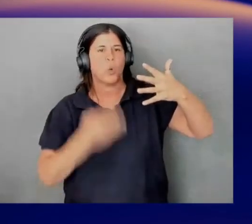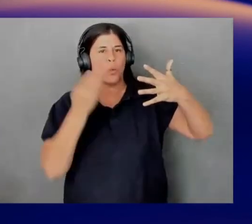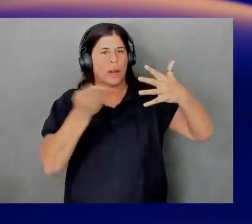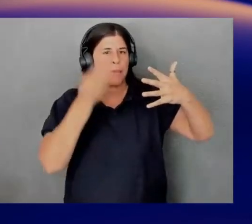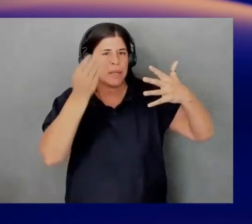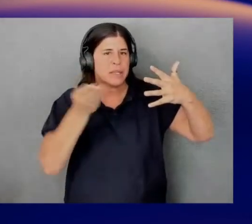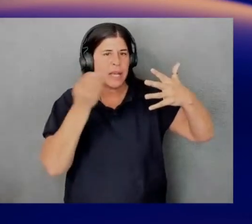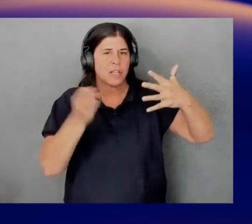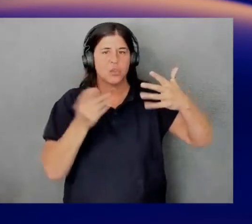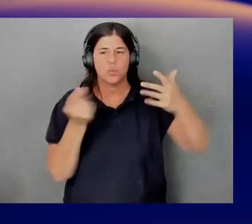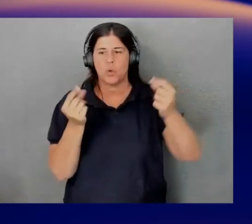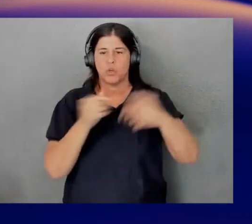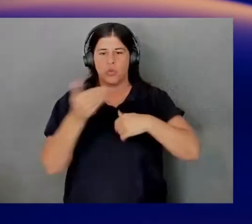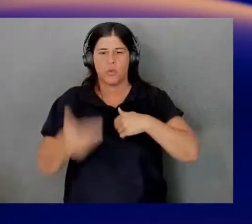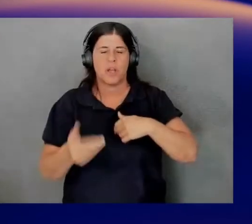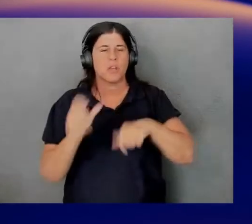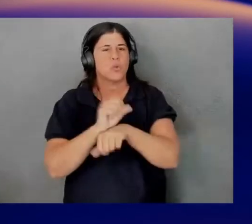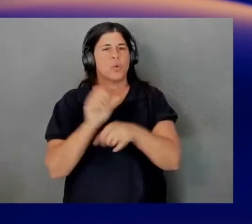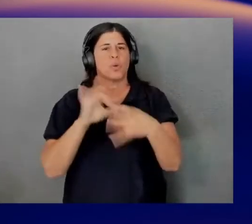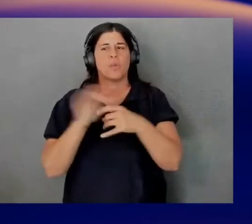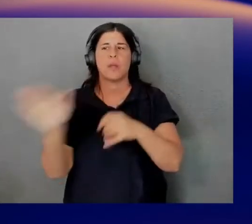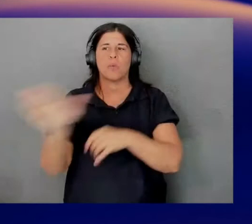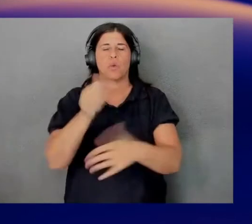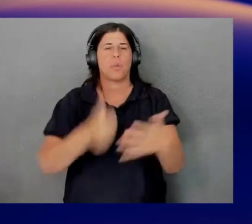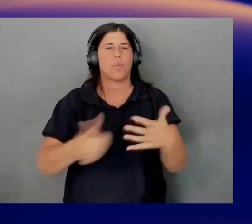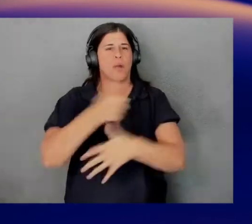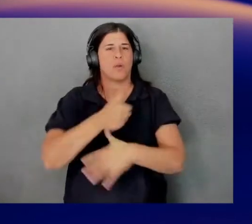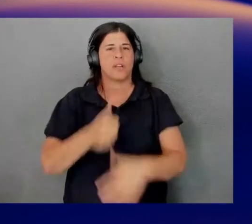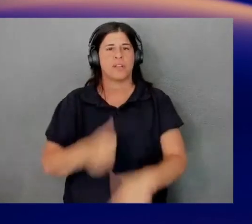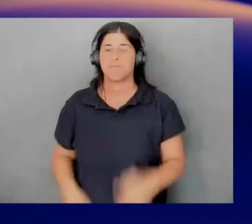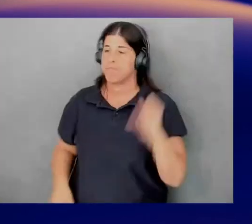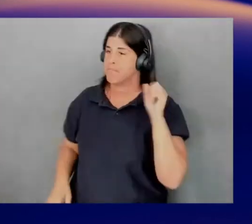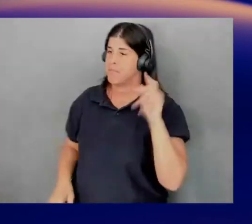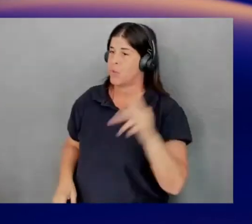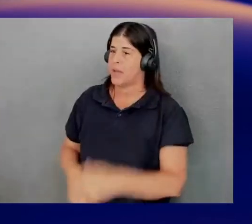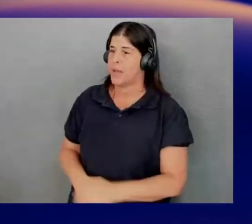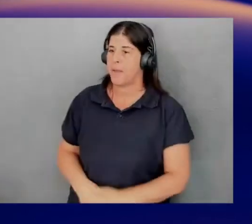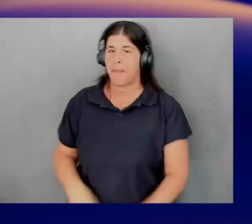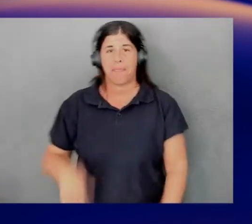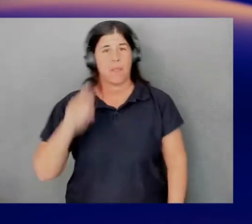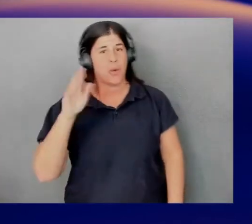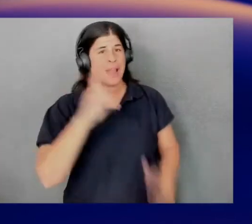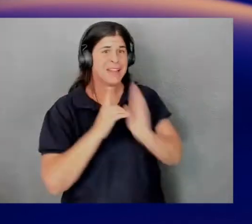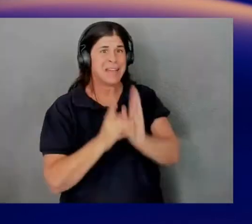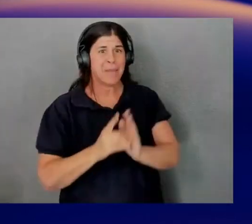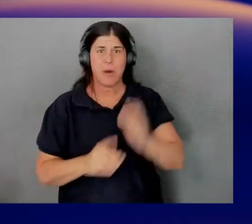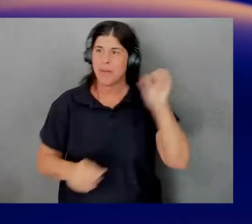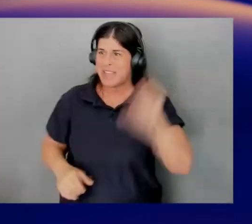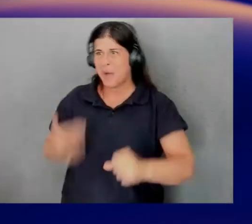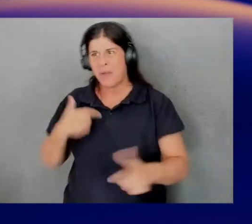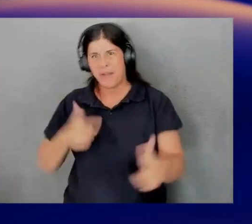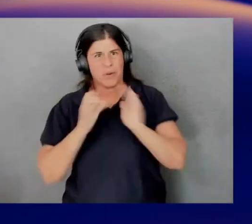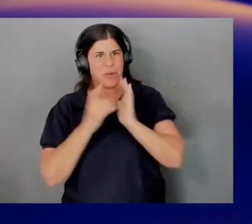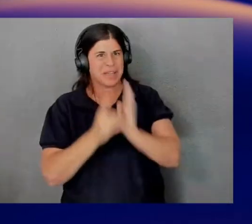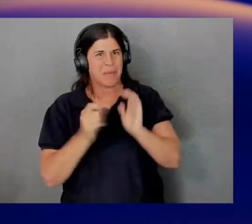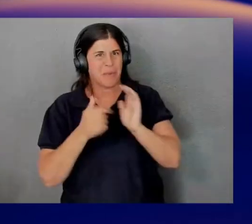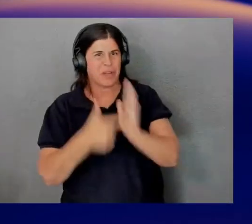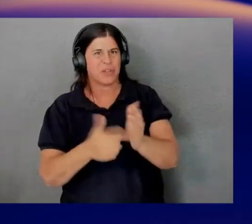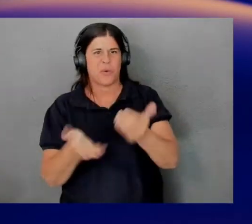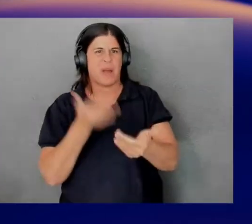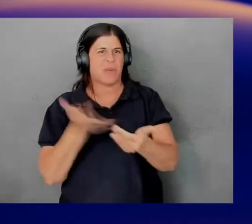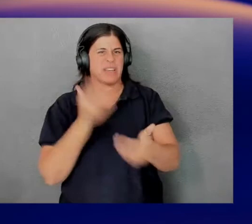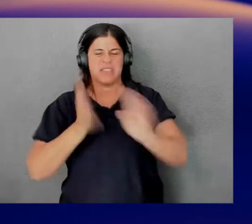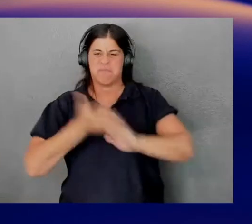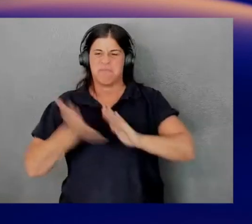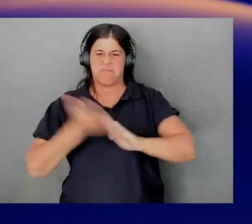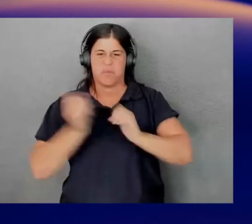you could work according to your priorities. Okay. Cool. Demo. Yeah, have a quick demo I can show just how easy it is to get up and running. Okay. That'd